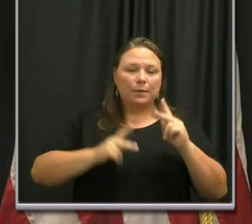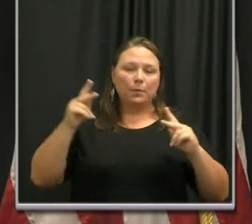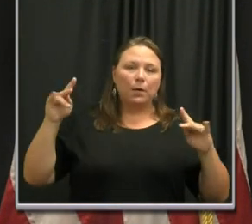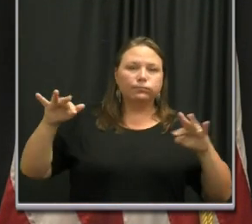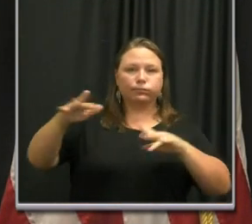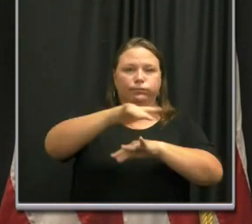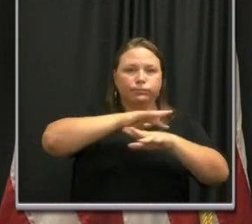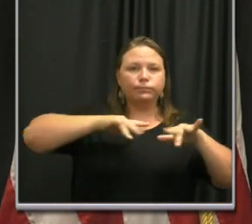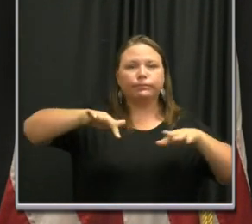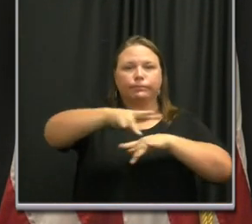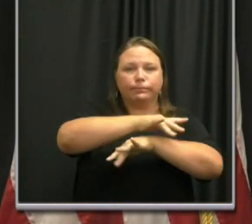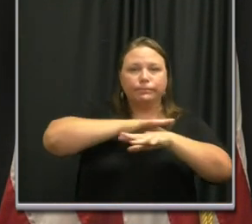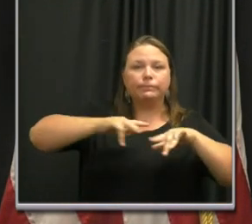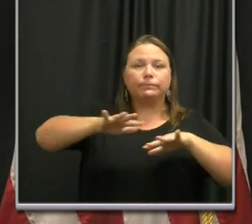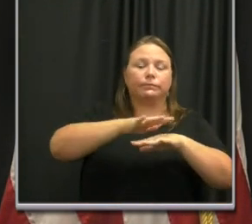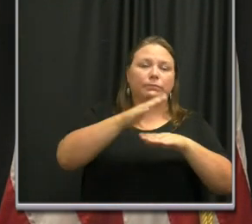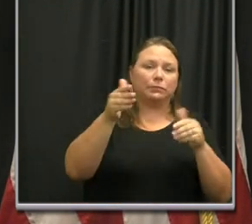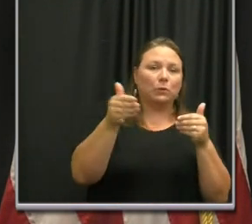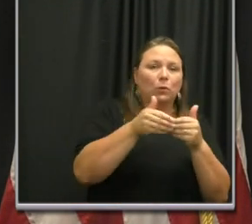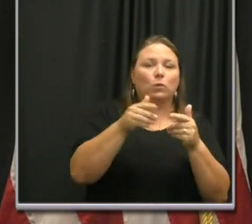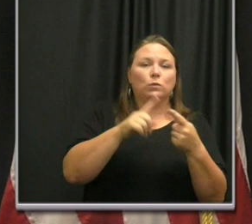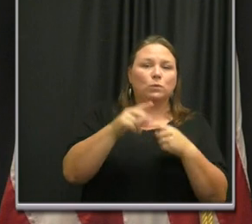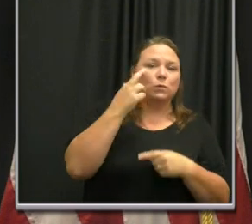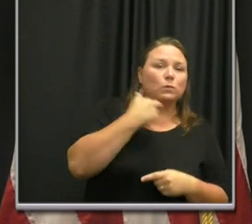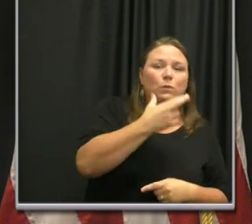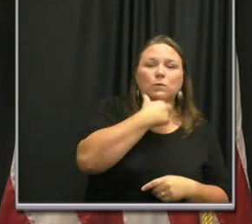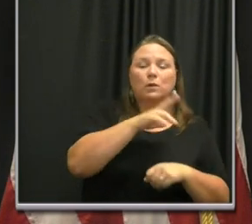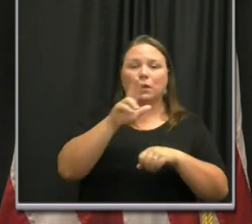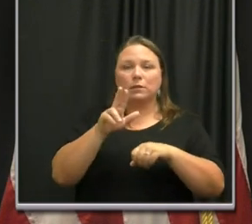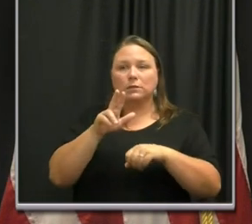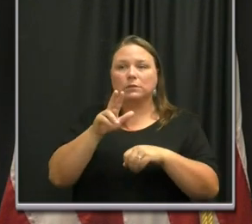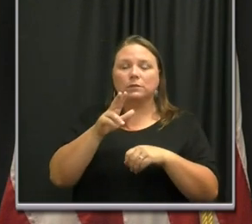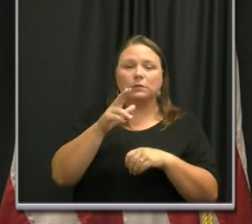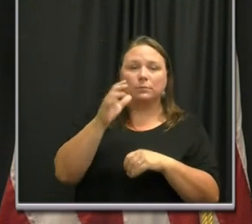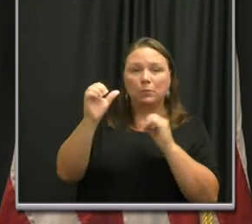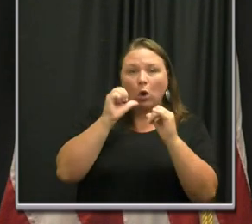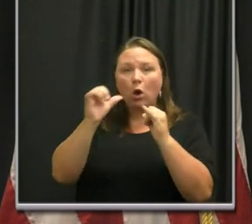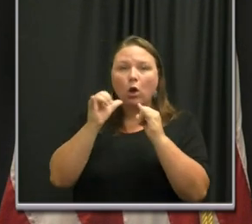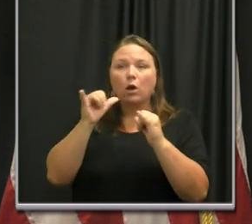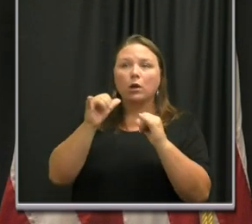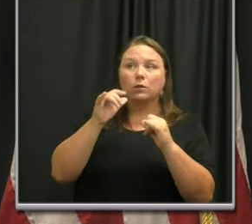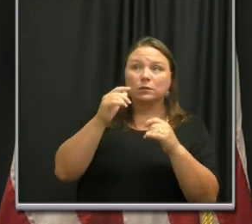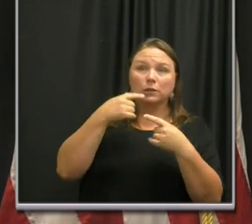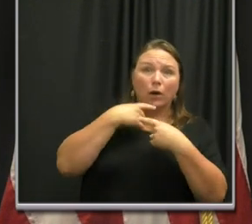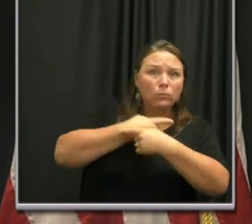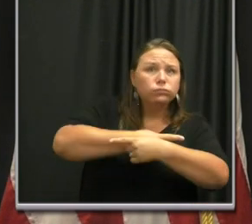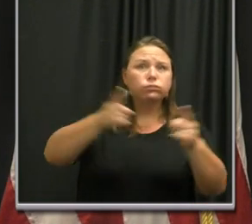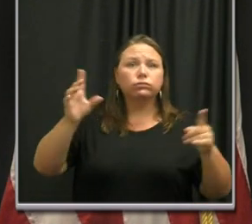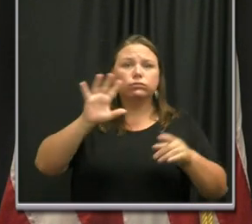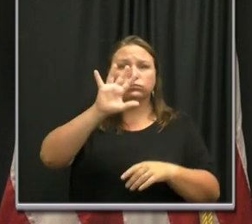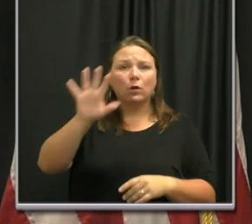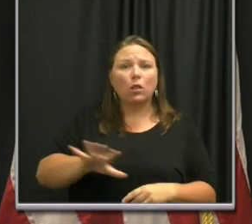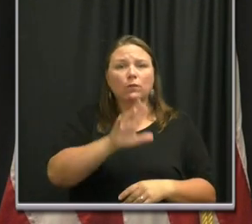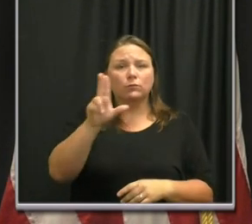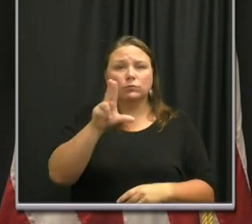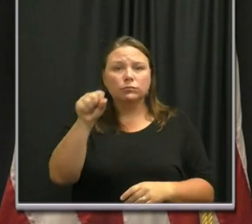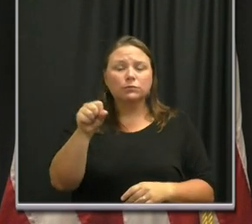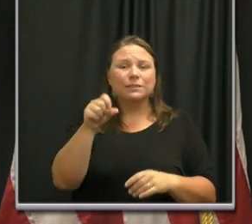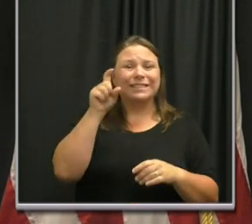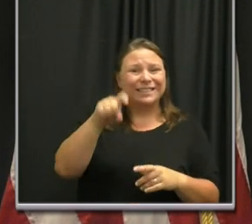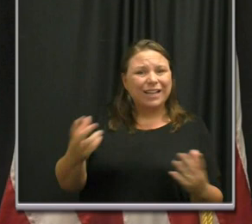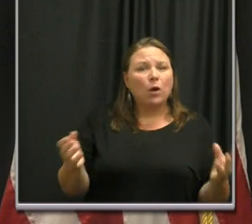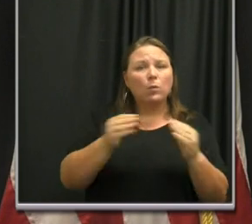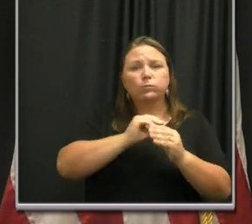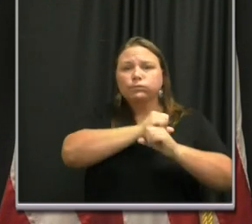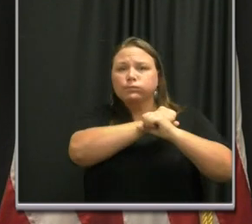restaurants and similar establishment made national news. Clearly, more must be done to prevent individuals, particularly